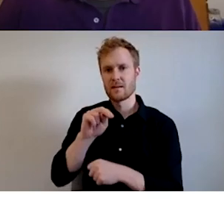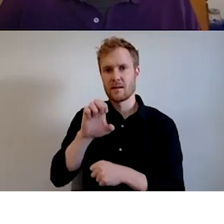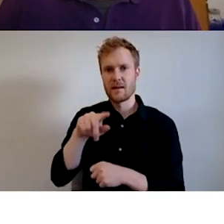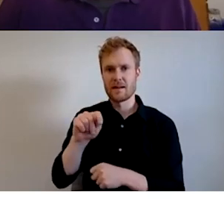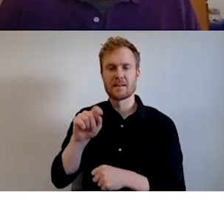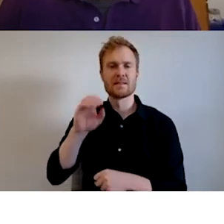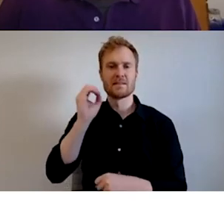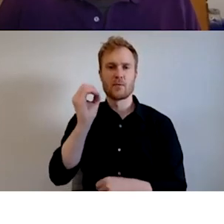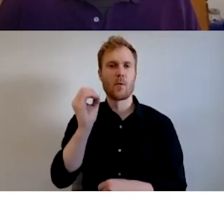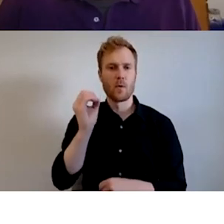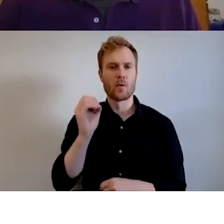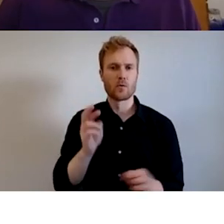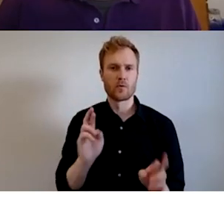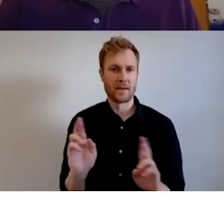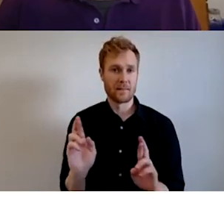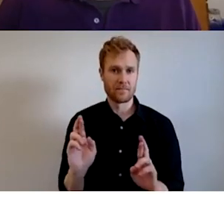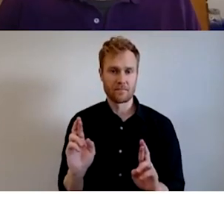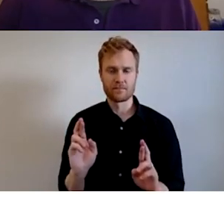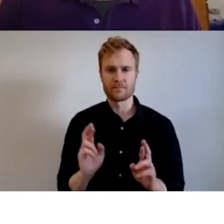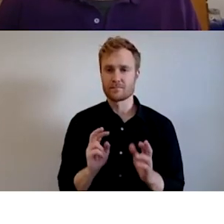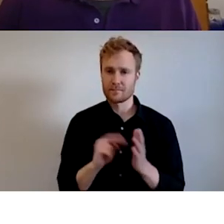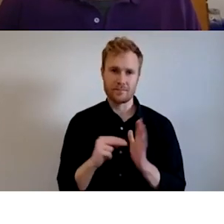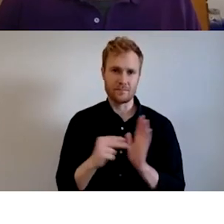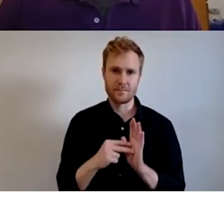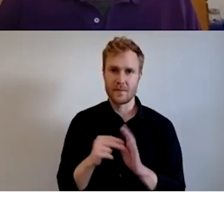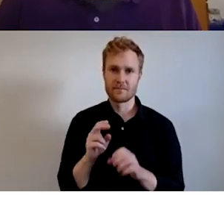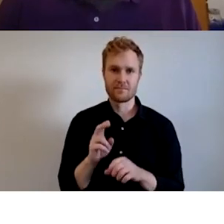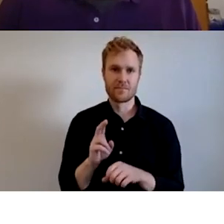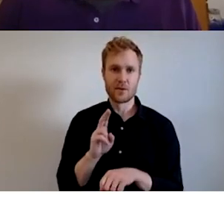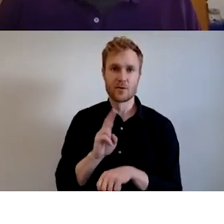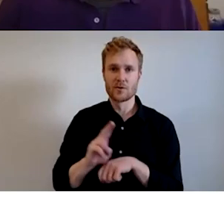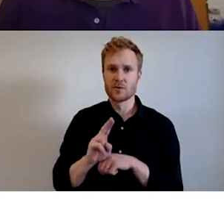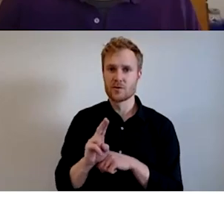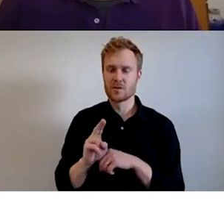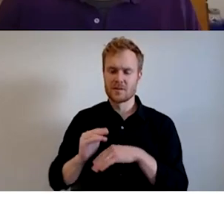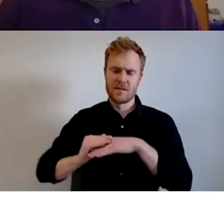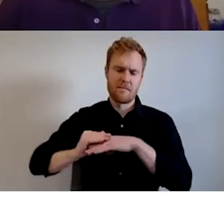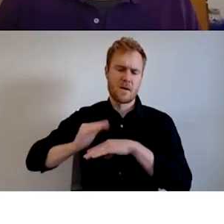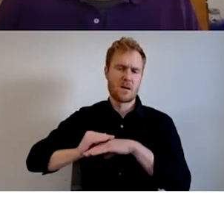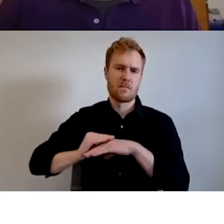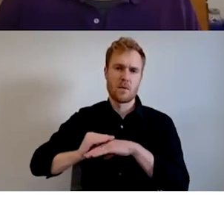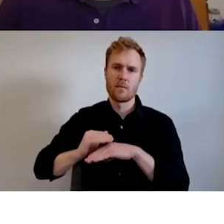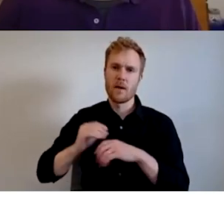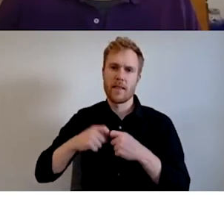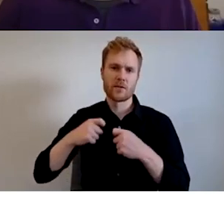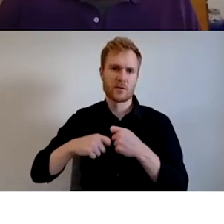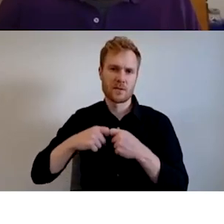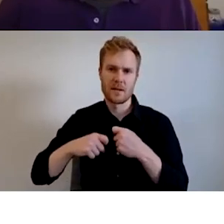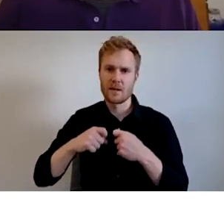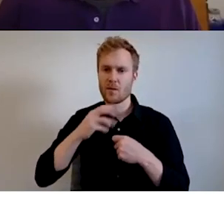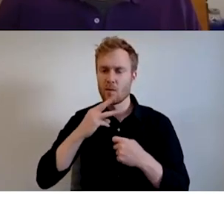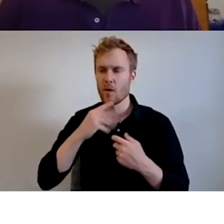basically net zero ready just means that, you know, it uses the minimal amount of electricity, water,